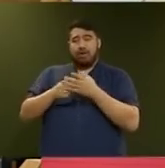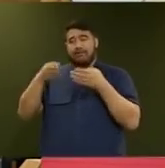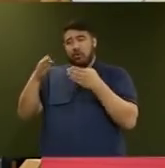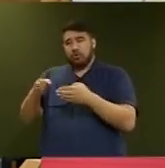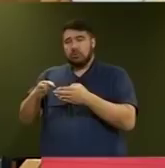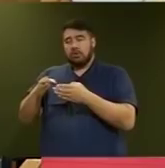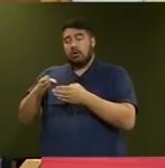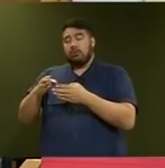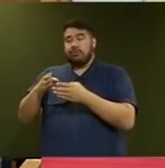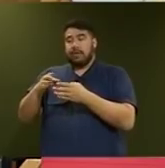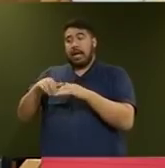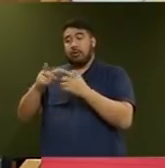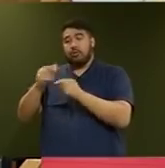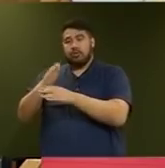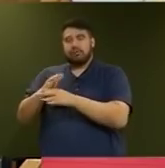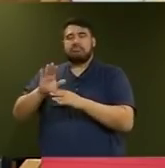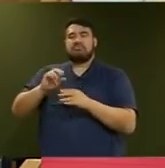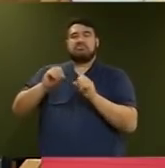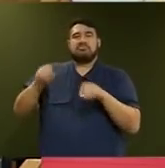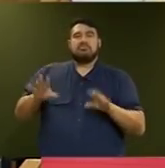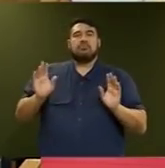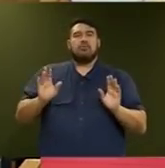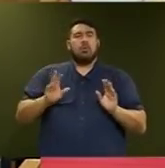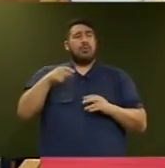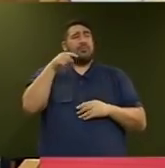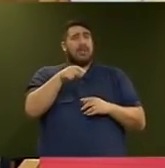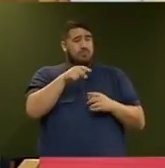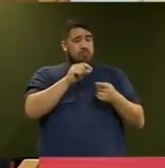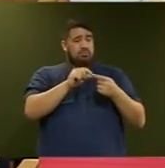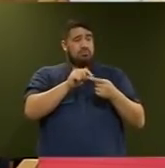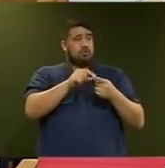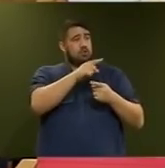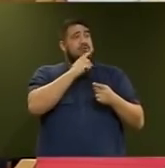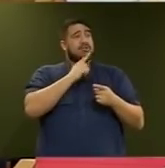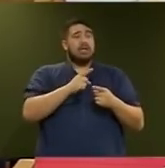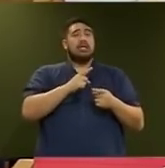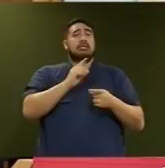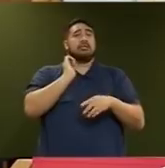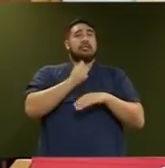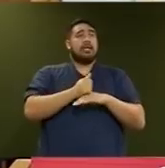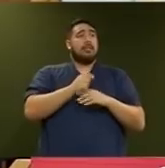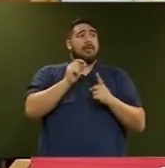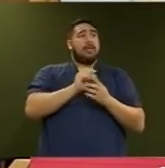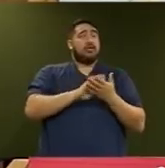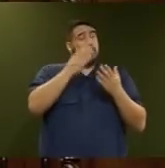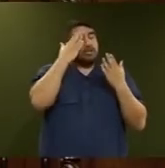Speaker, I'm not sure whether that particular one was introduced by Mr Hodgson as the members suggesting. Okay, thank you. Is that sufficient? Yeah.